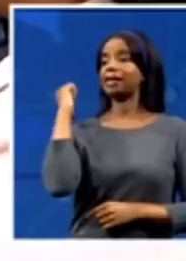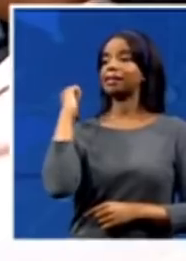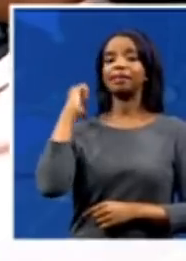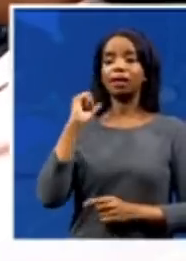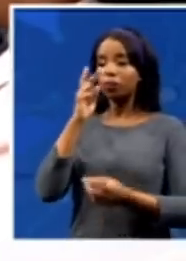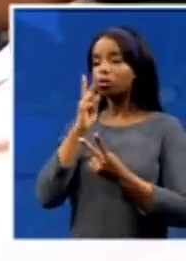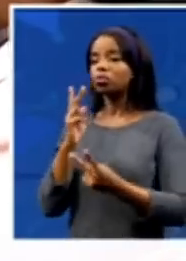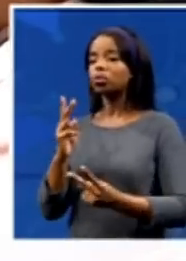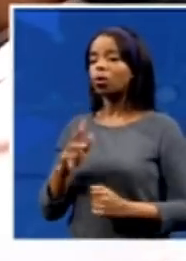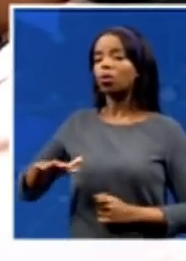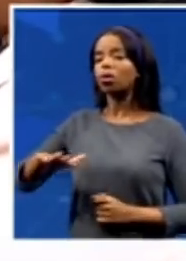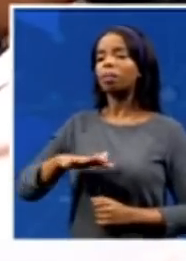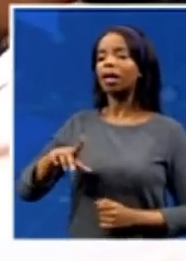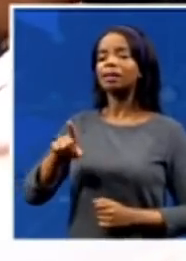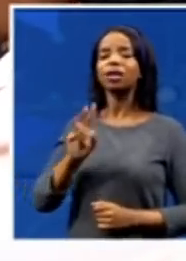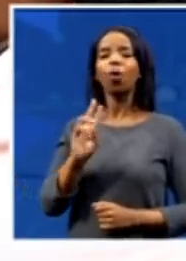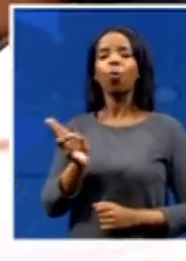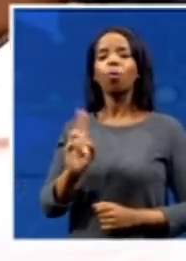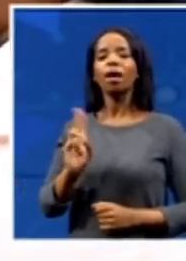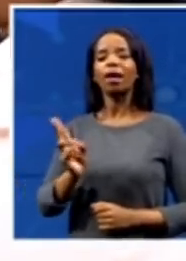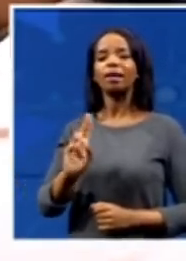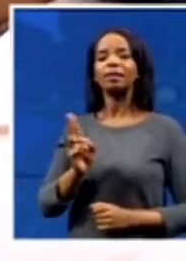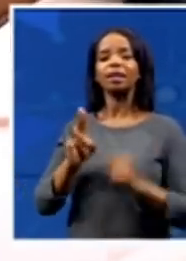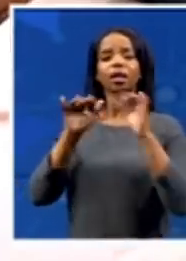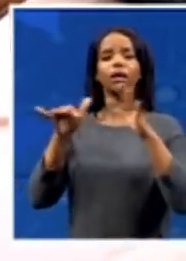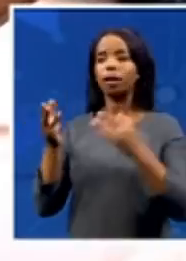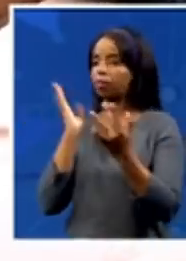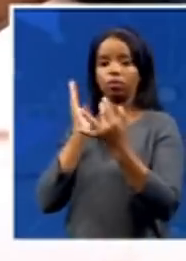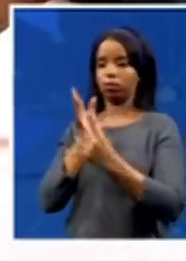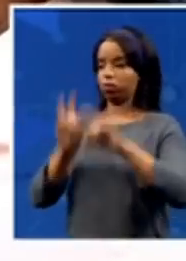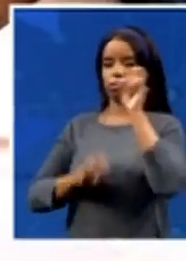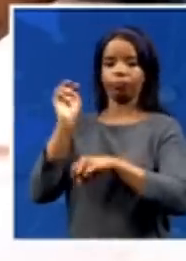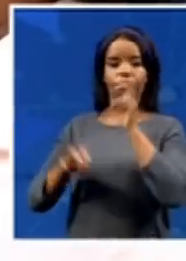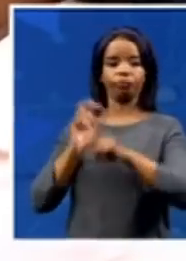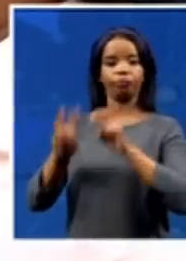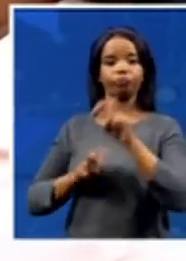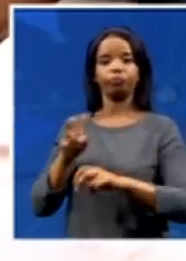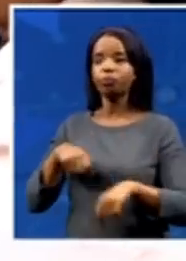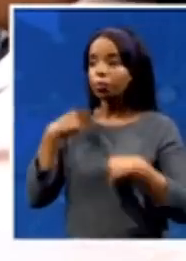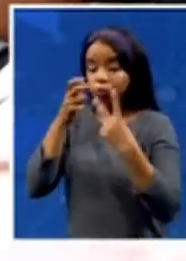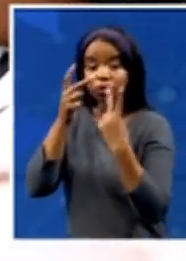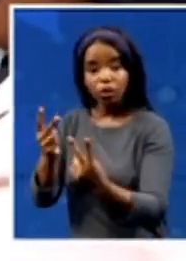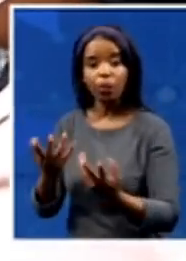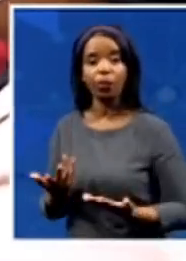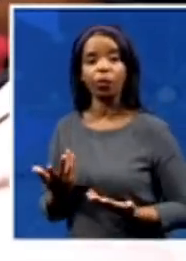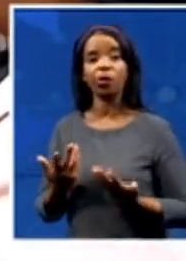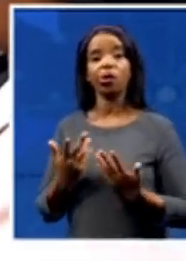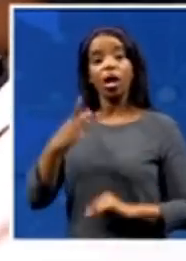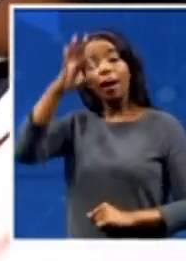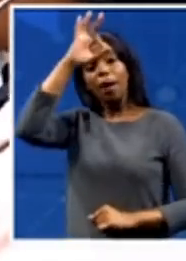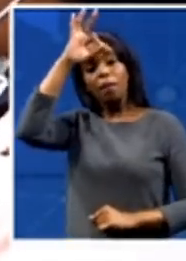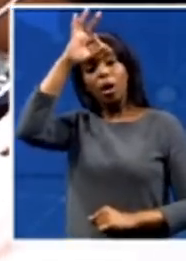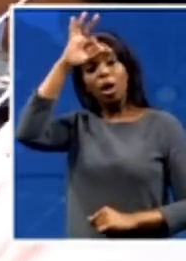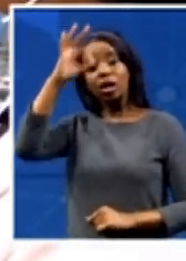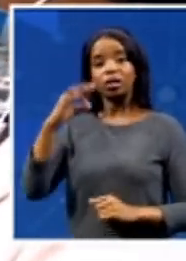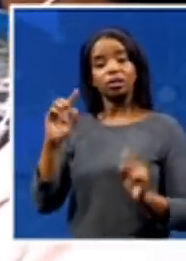had already started looting. In terms of the police's response, are you satisfied that they were able to